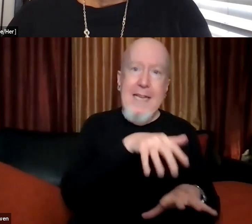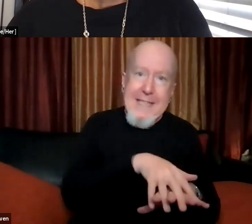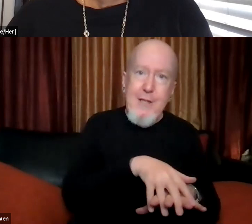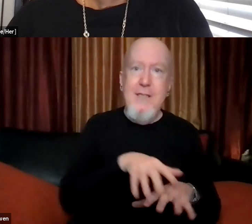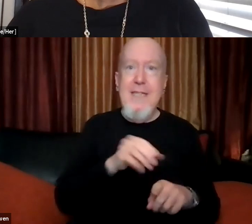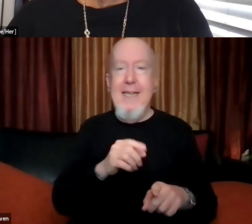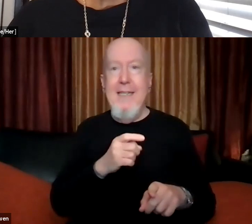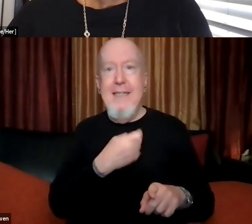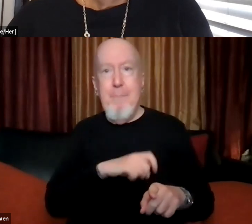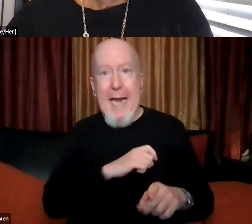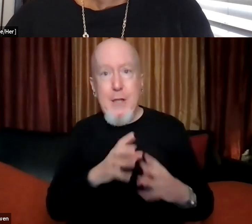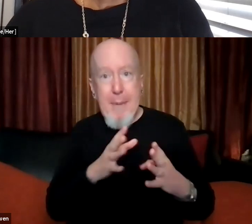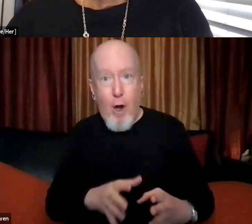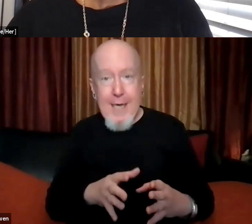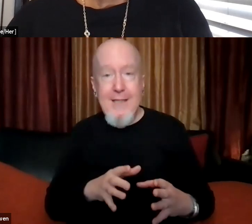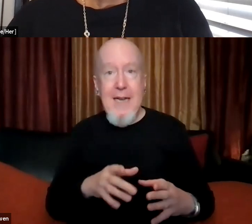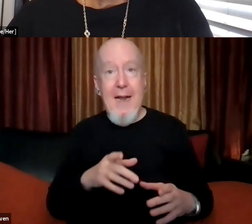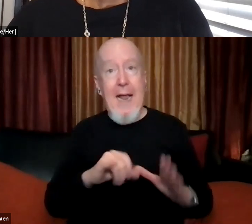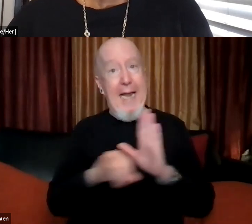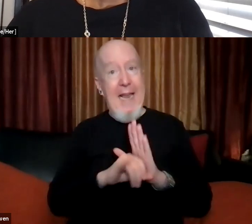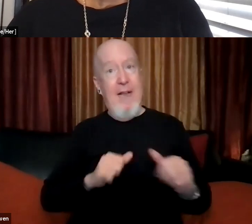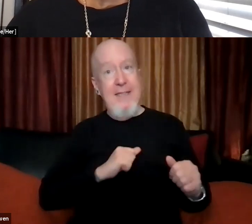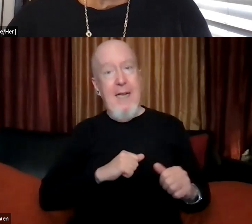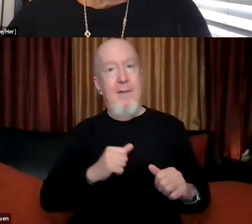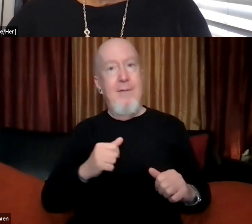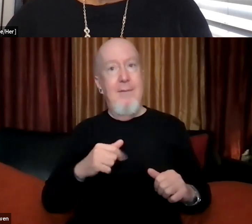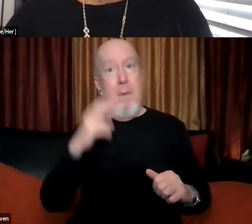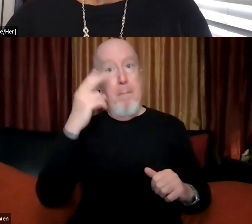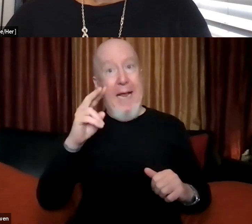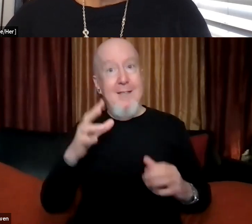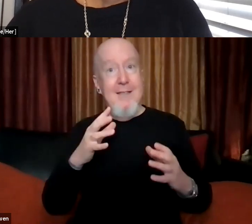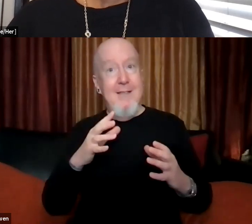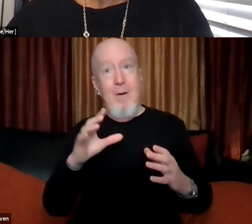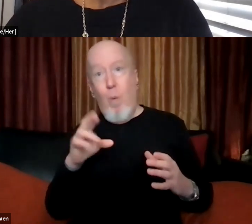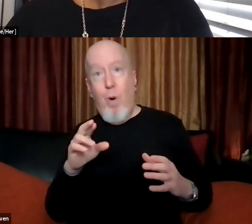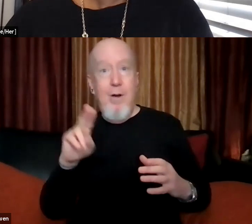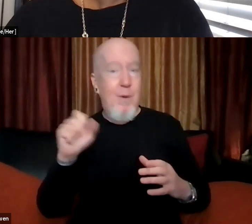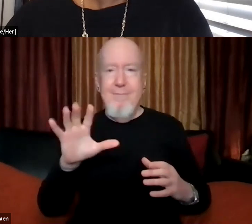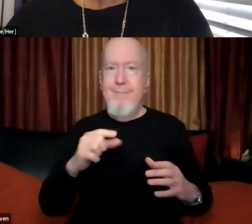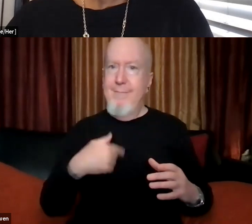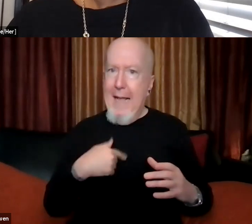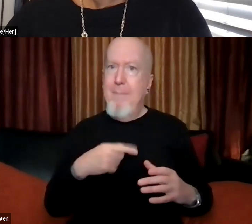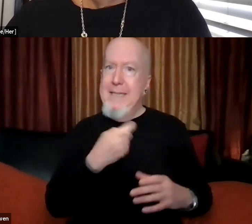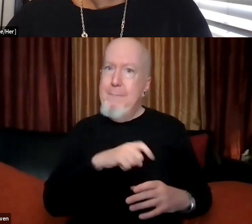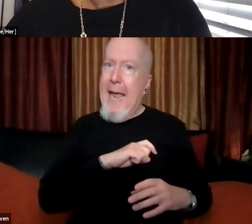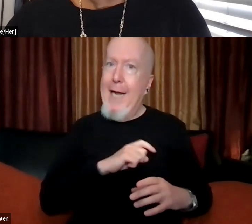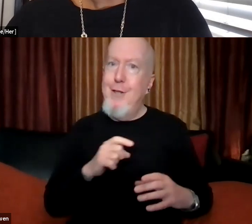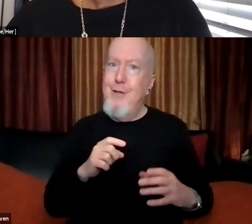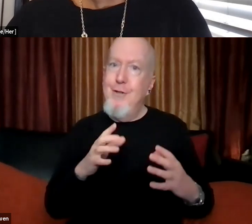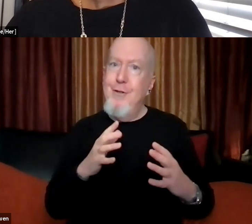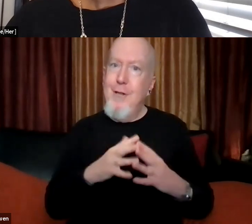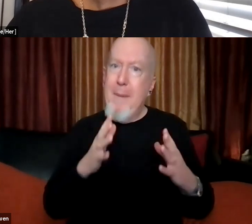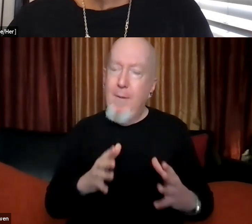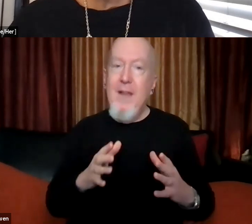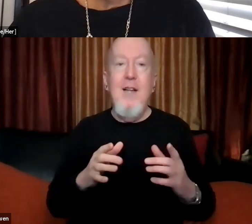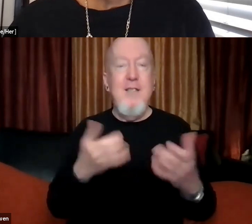Americans, right? Who identify as Spanish Americans have been there for a long time. So, so there's a lot of, uh, negotiating in these